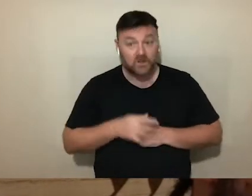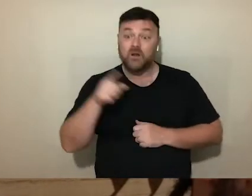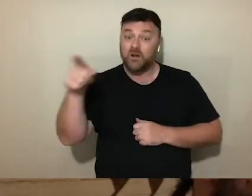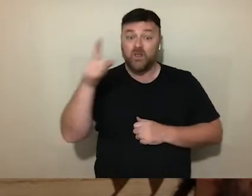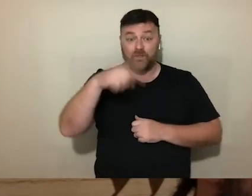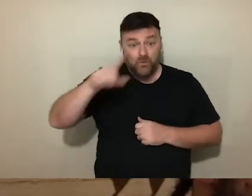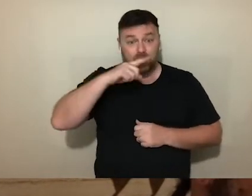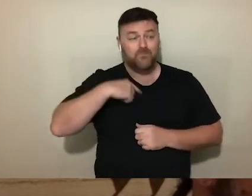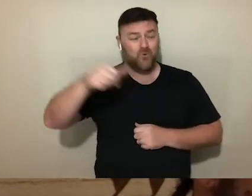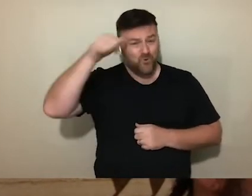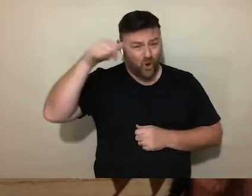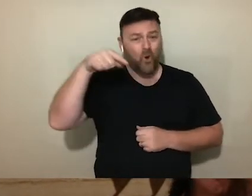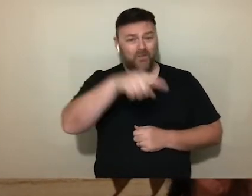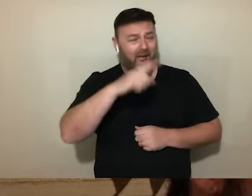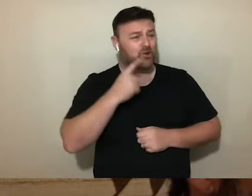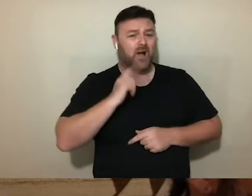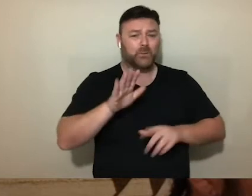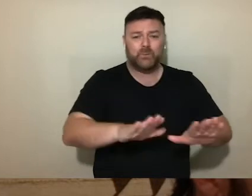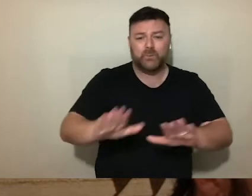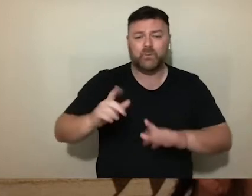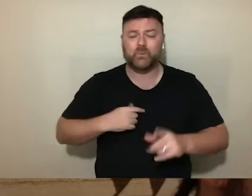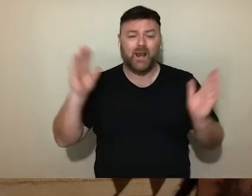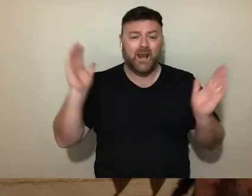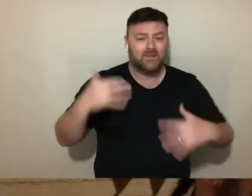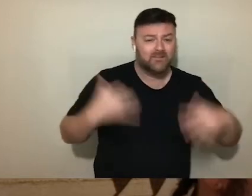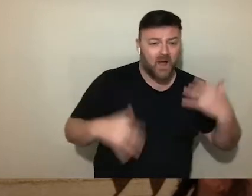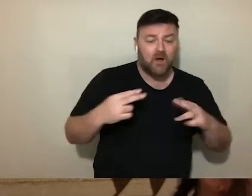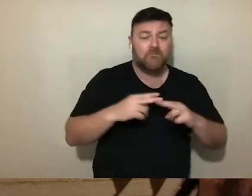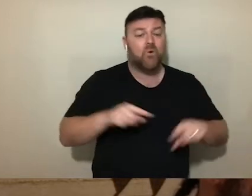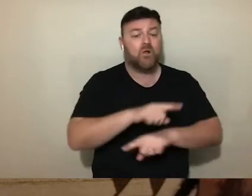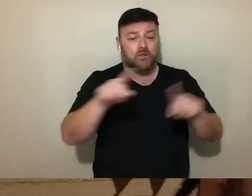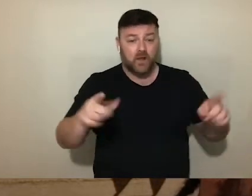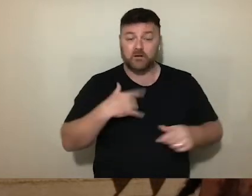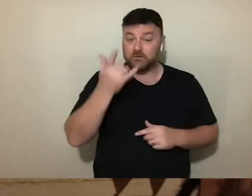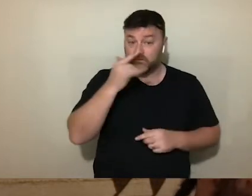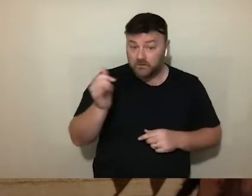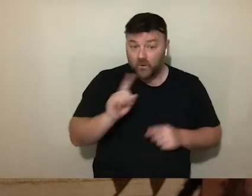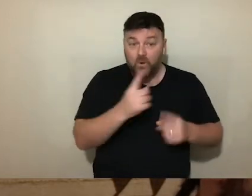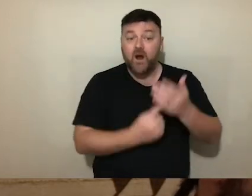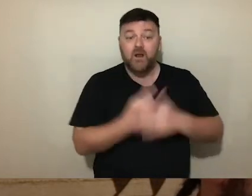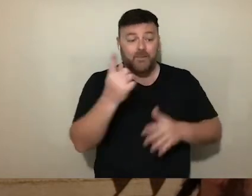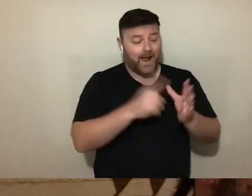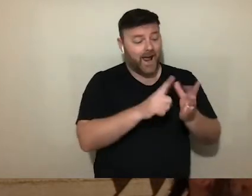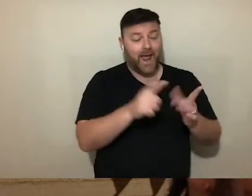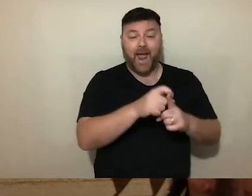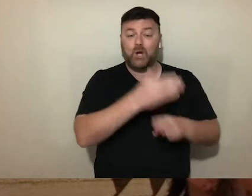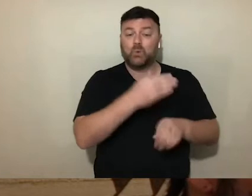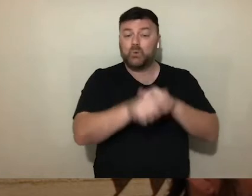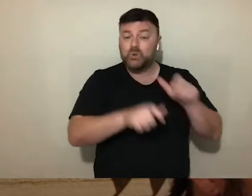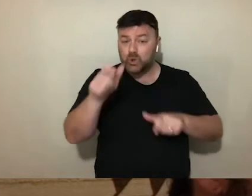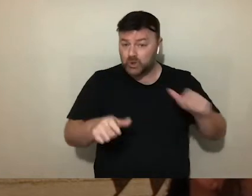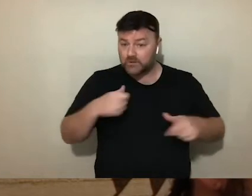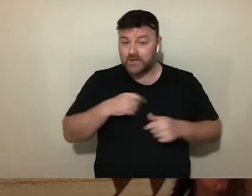to help attenuate the suffering and precarity of its population. Remarkably, these head workers engaged in tasks that are